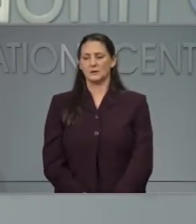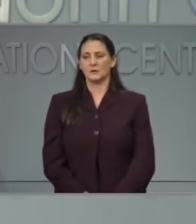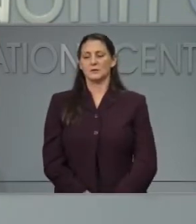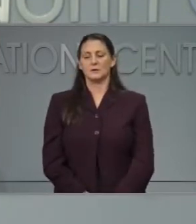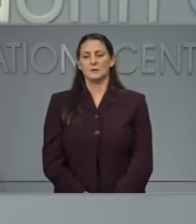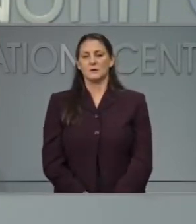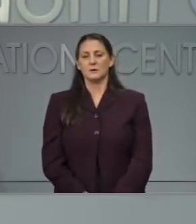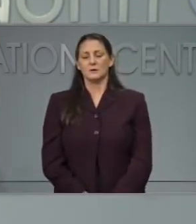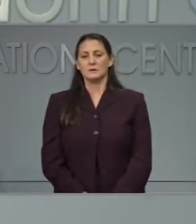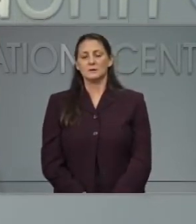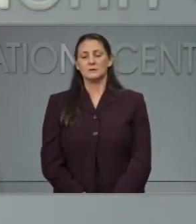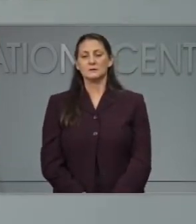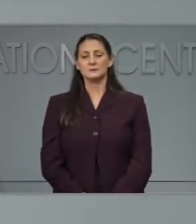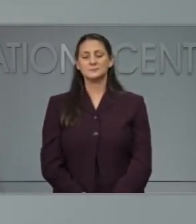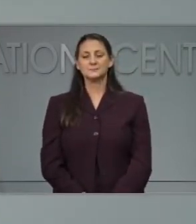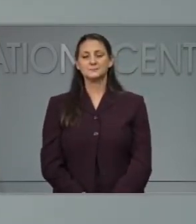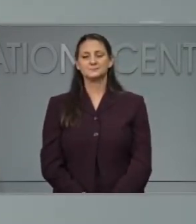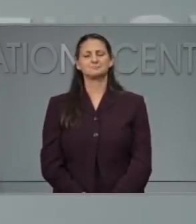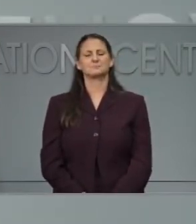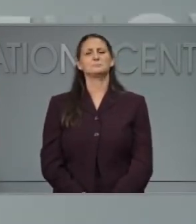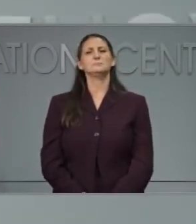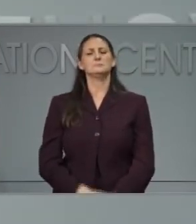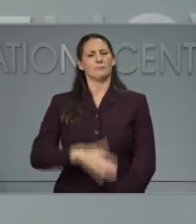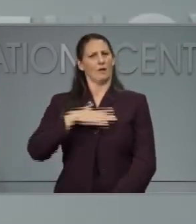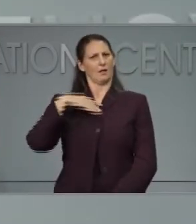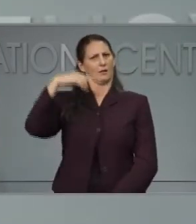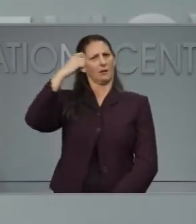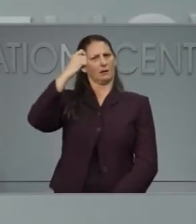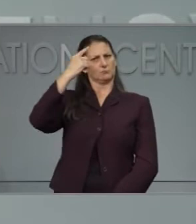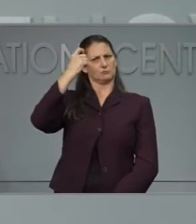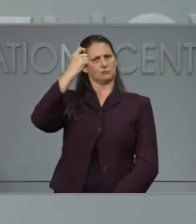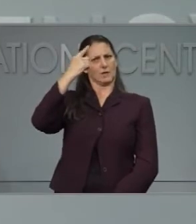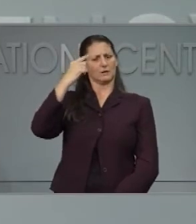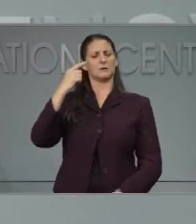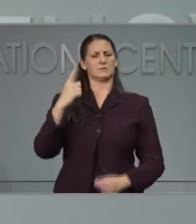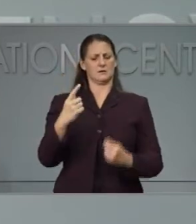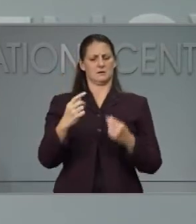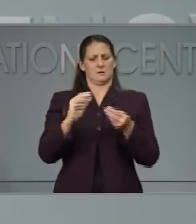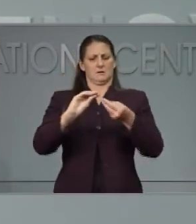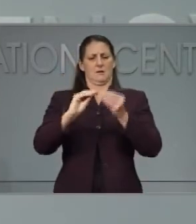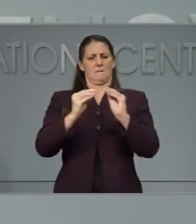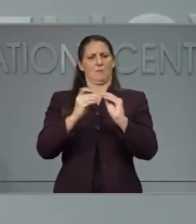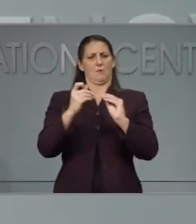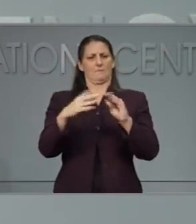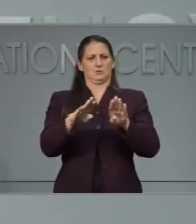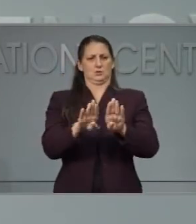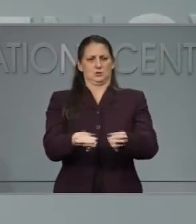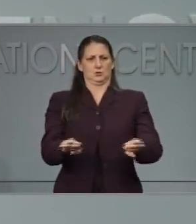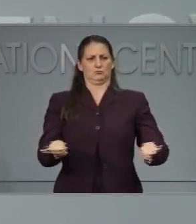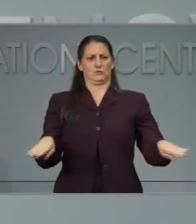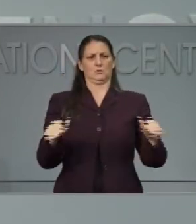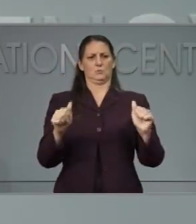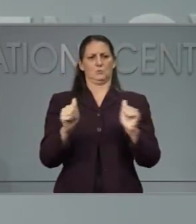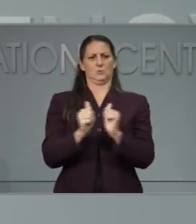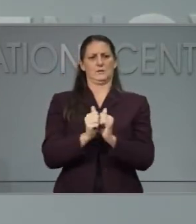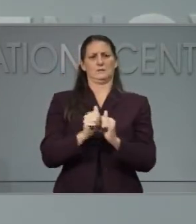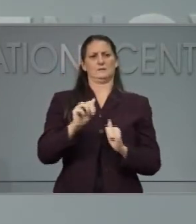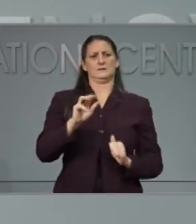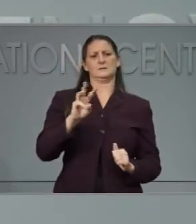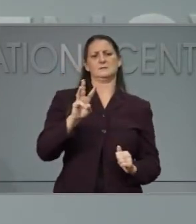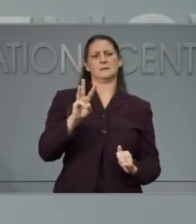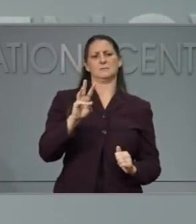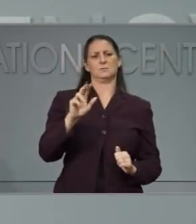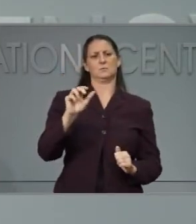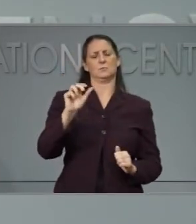number of children who've been diagnosed with NASC has risen to 25. I'm wondering, how are